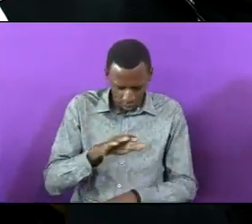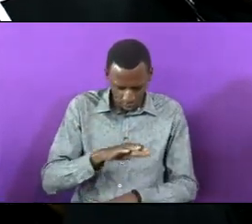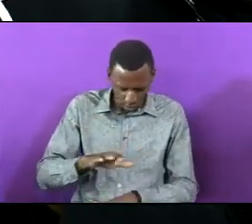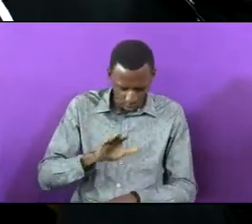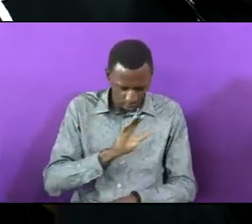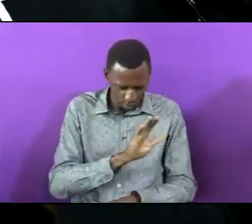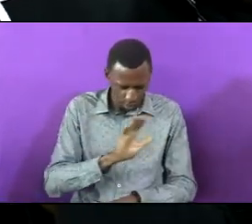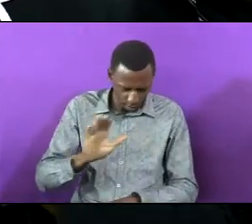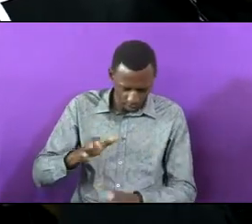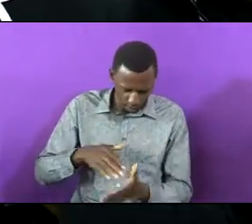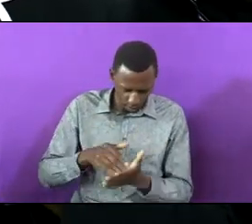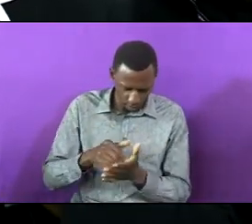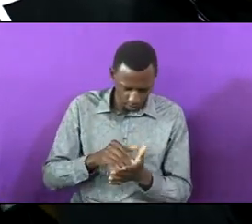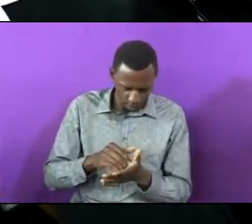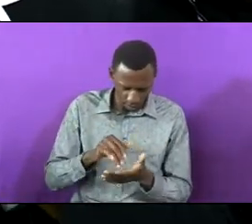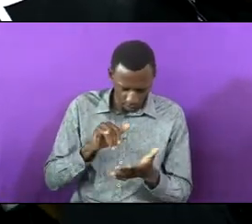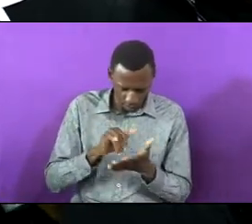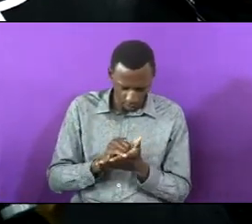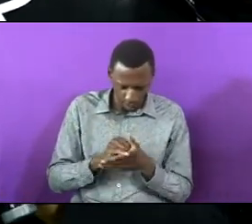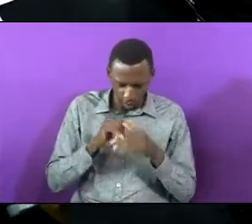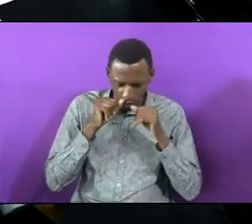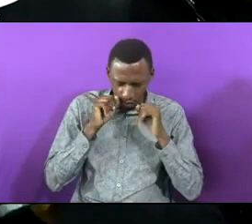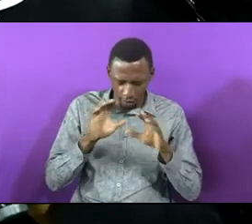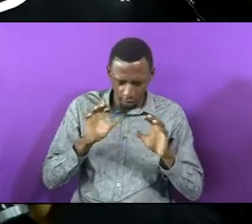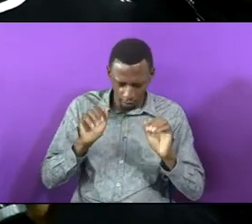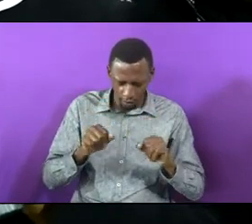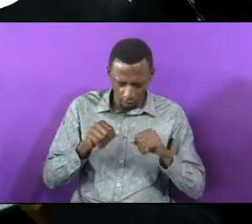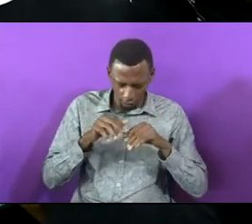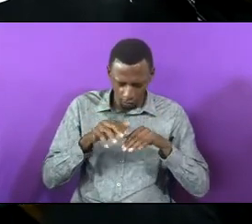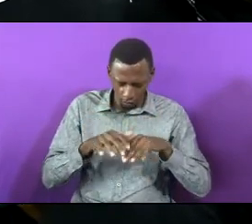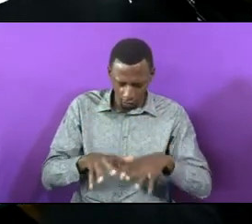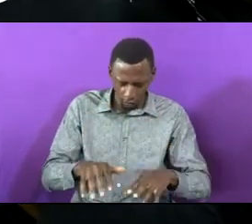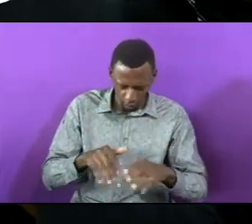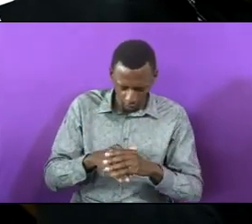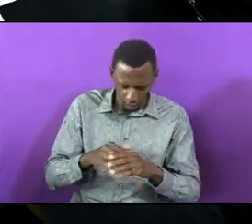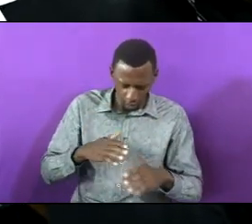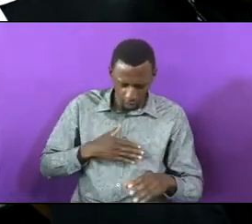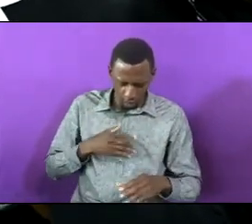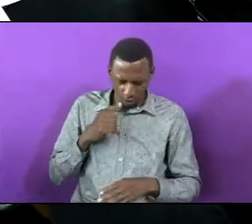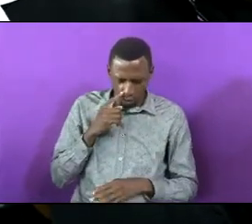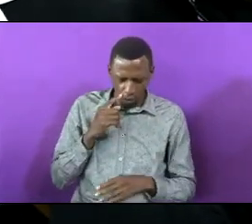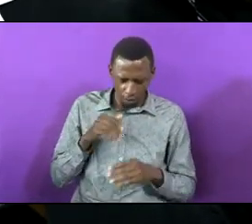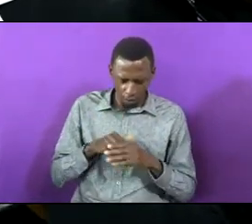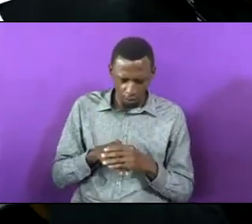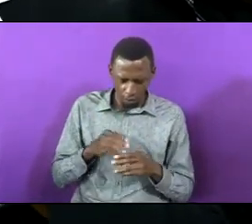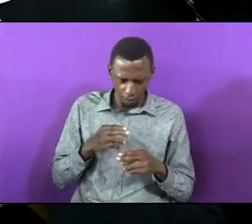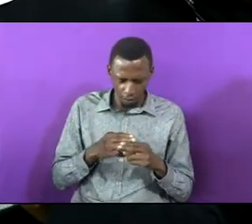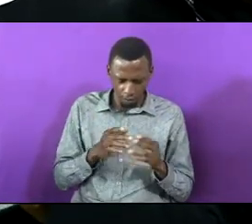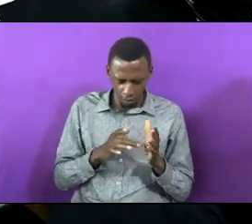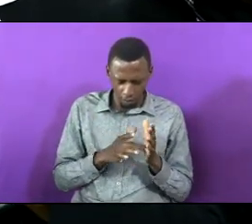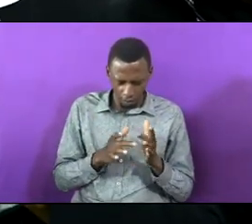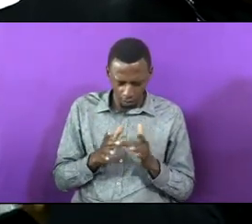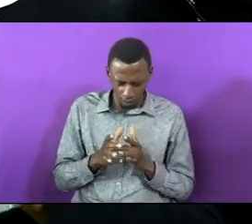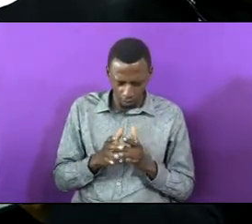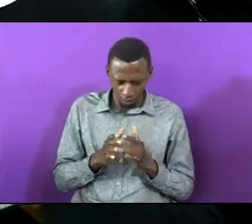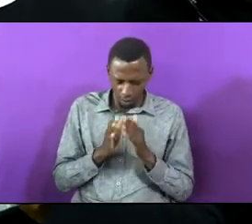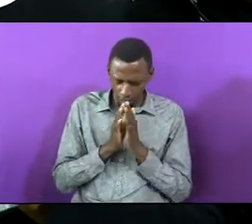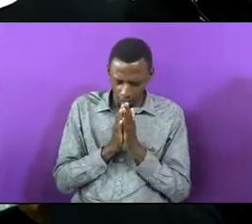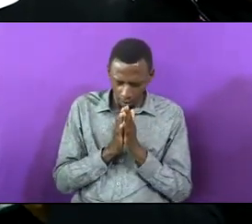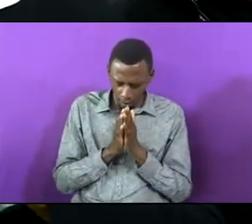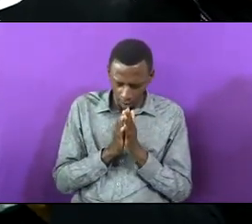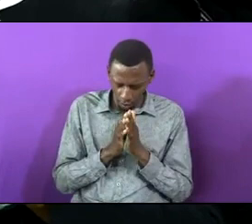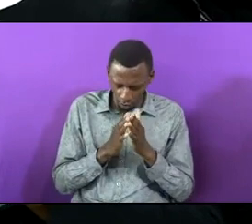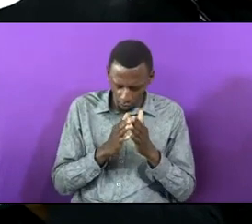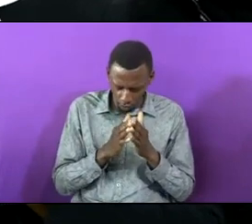that the blessing may flow in our homes in Jesus name pray Jehovah that you lead them to give up the gods like